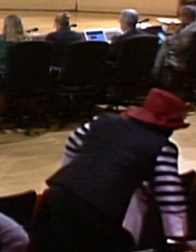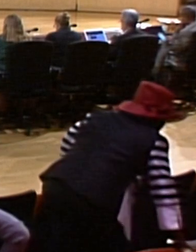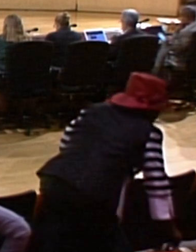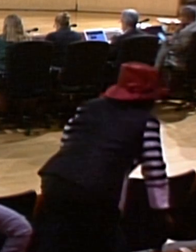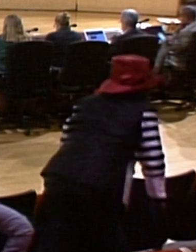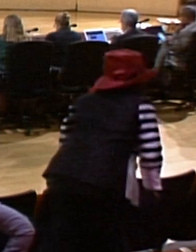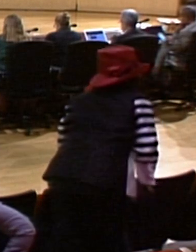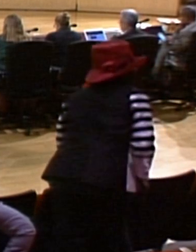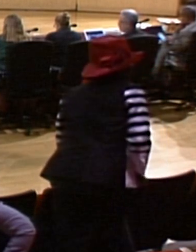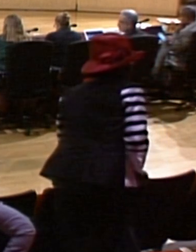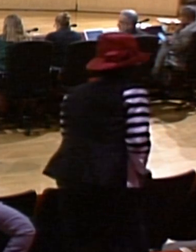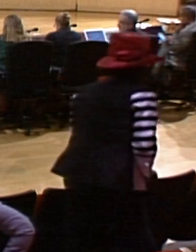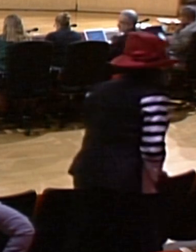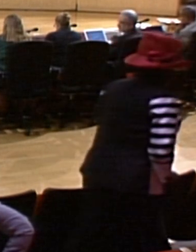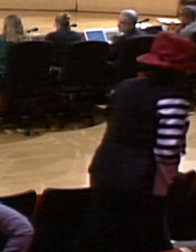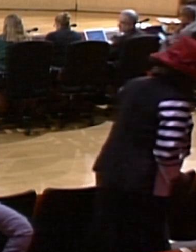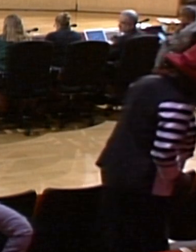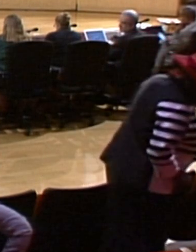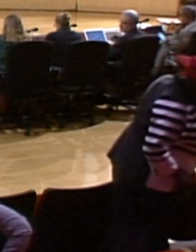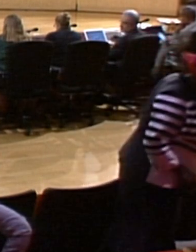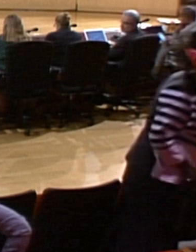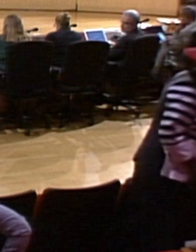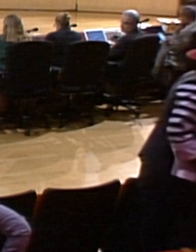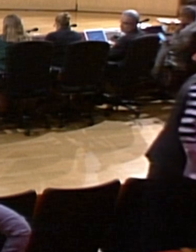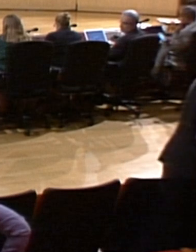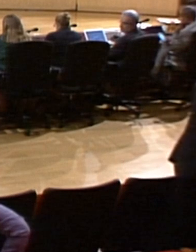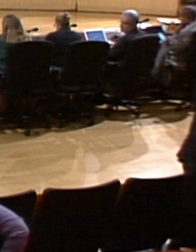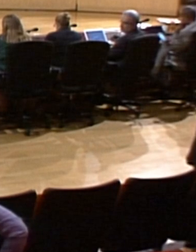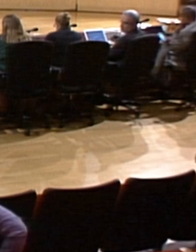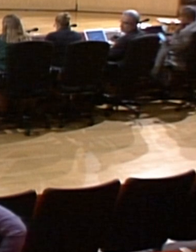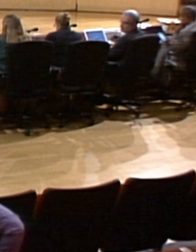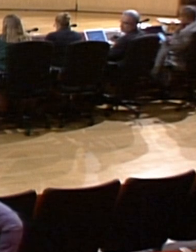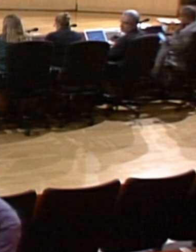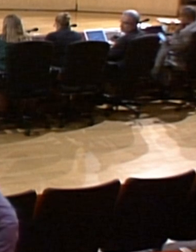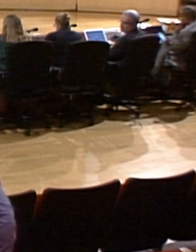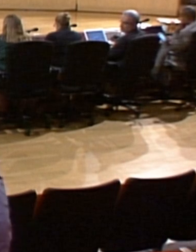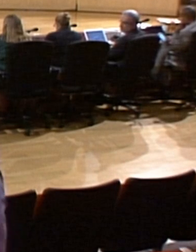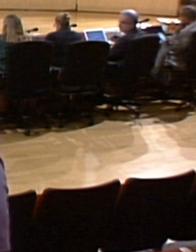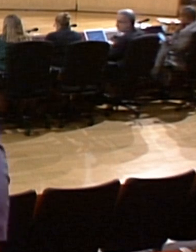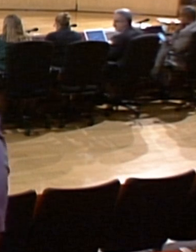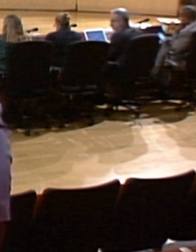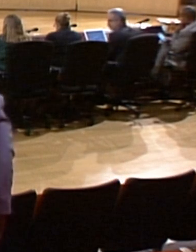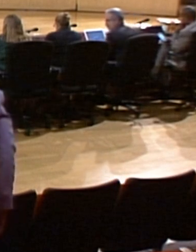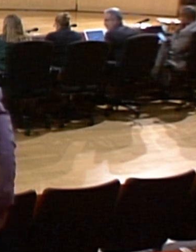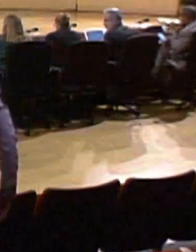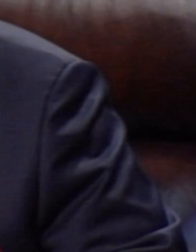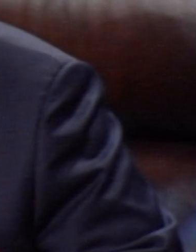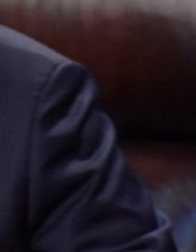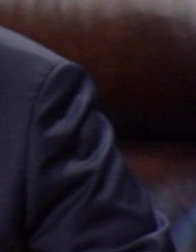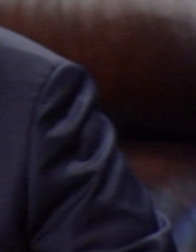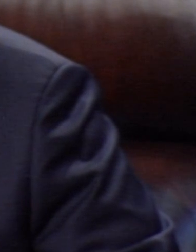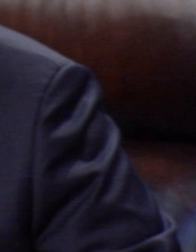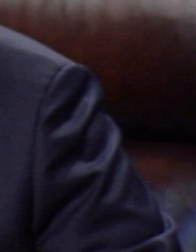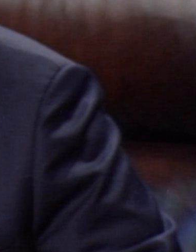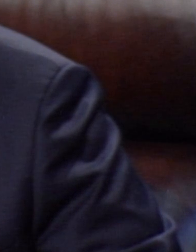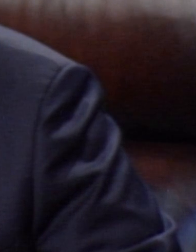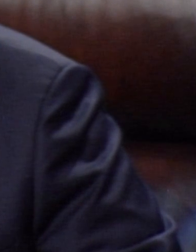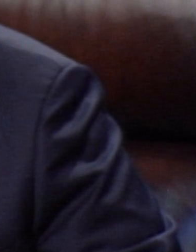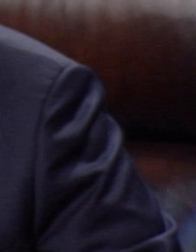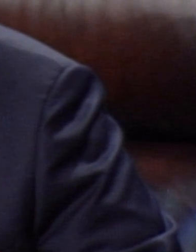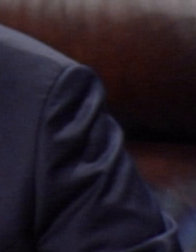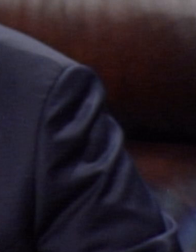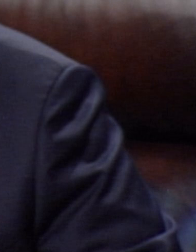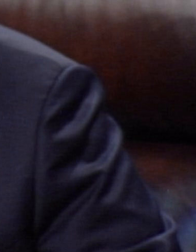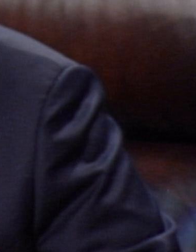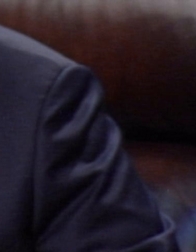Pursuant to School Board Policy 0169.1, the purpose of the public hearing portion of the board meeting is to allow the